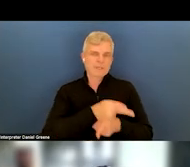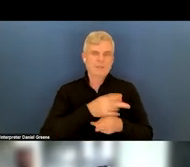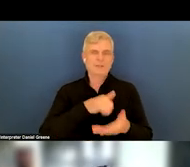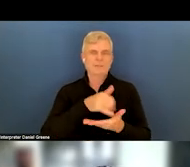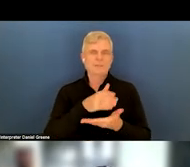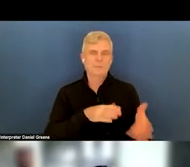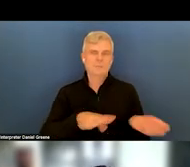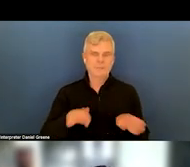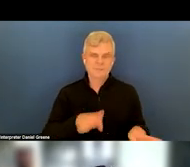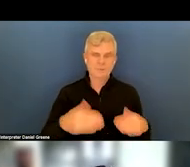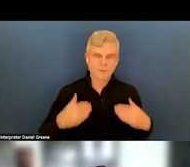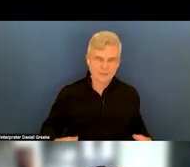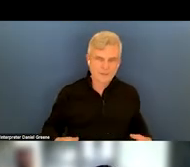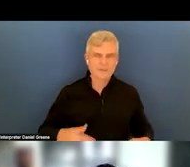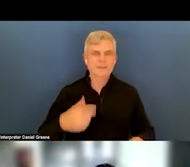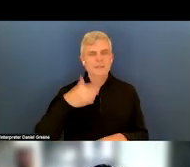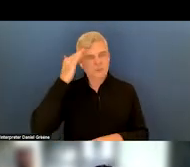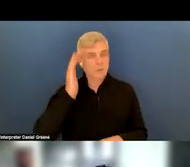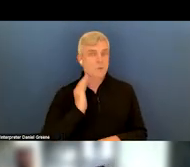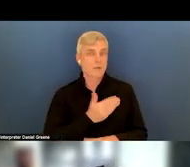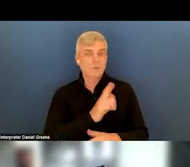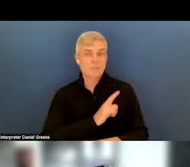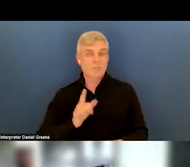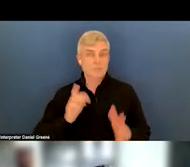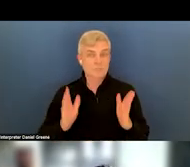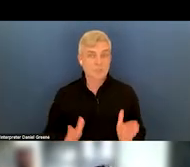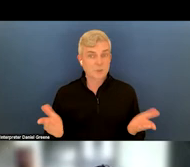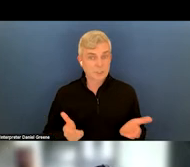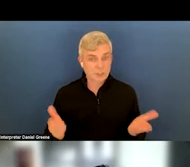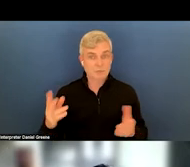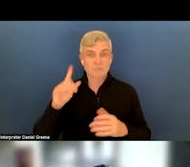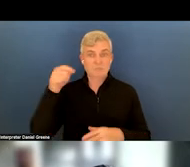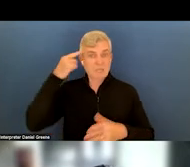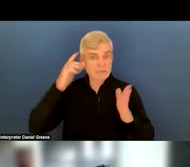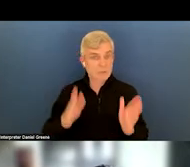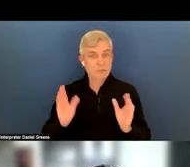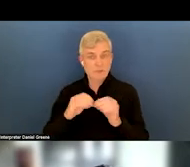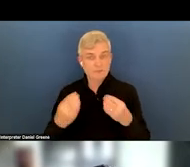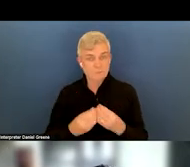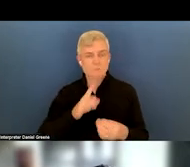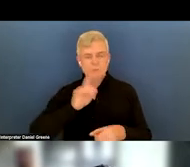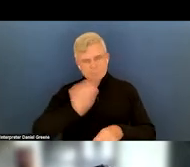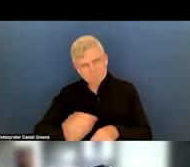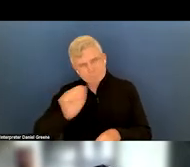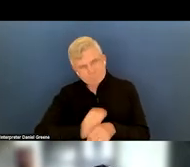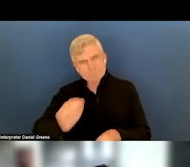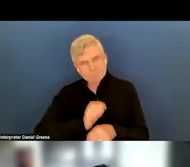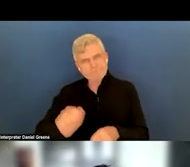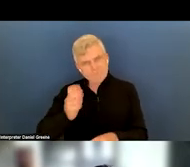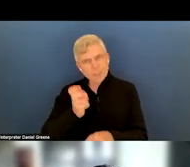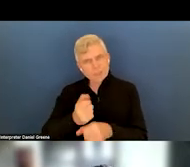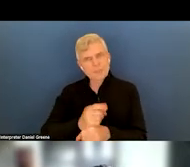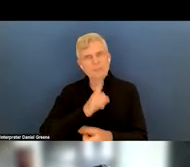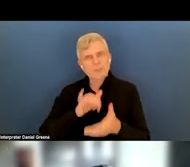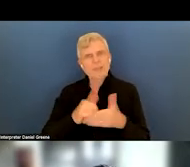that our legislators here at the governor's office, they're all working on that a lot to make sure that there is housing for